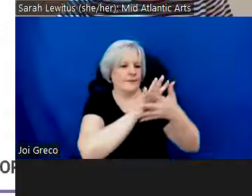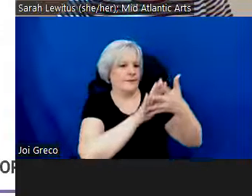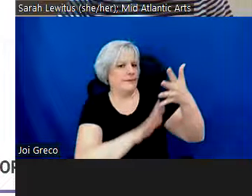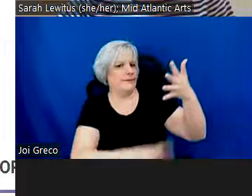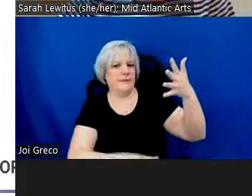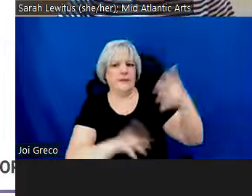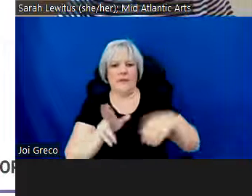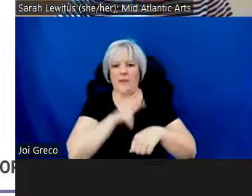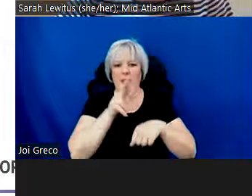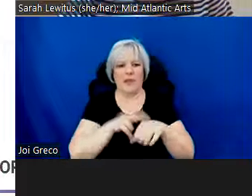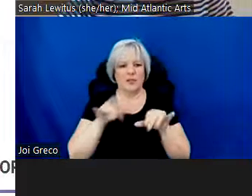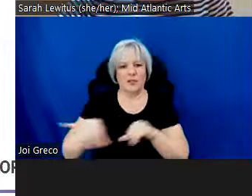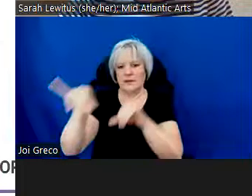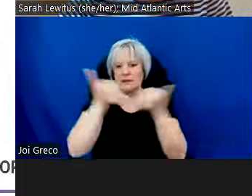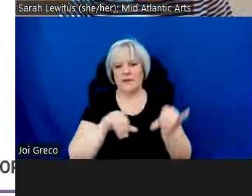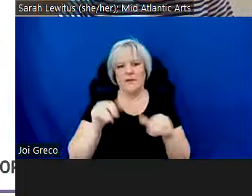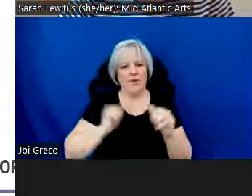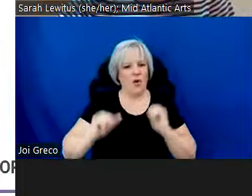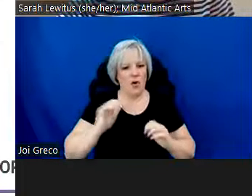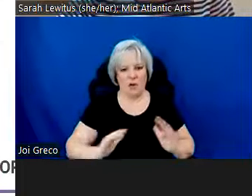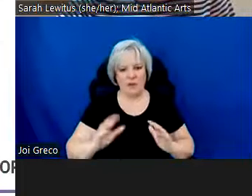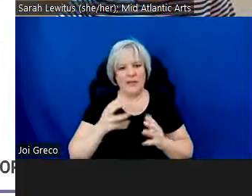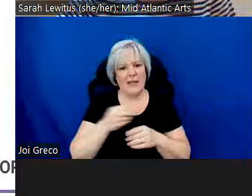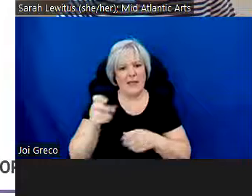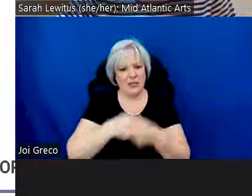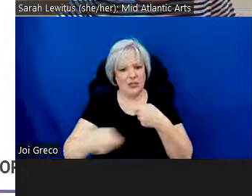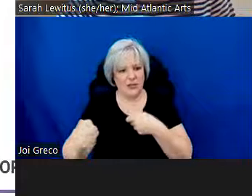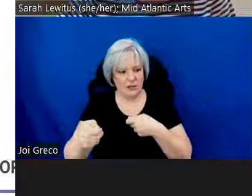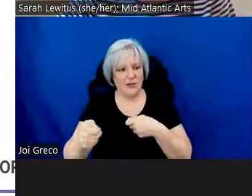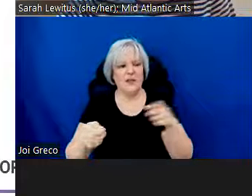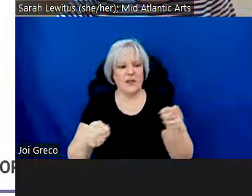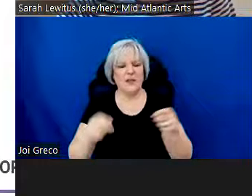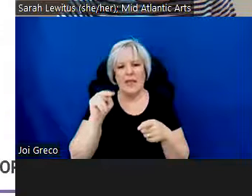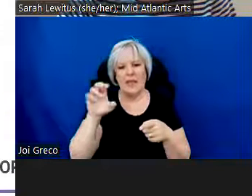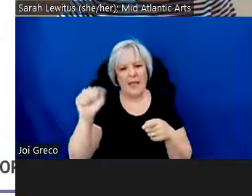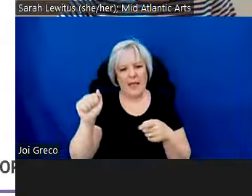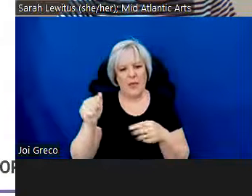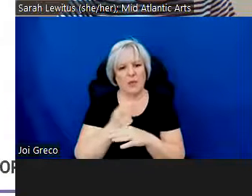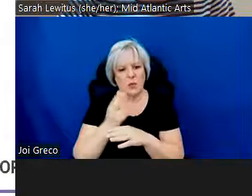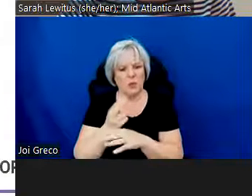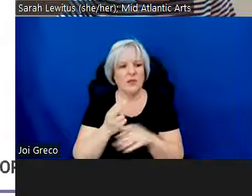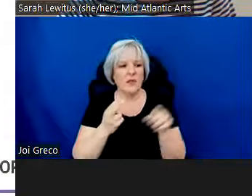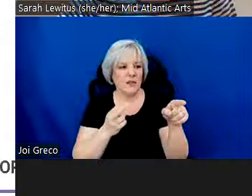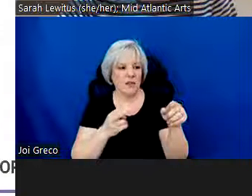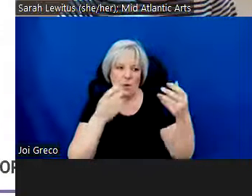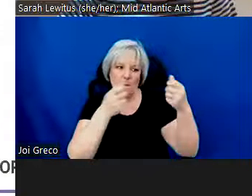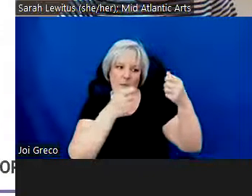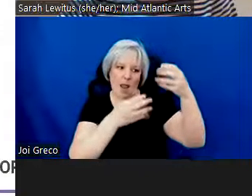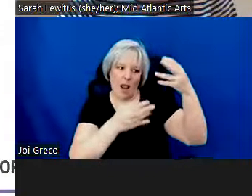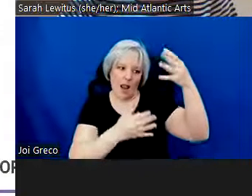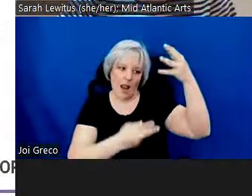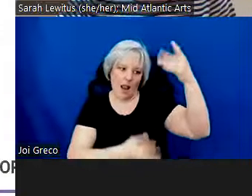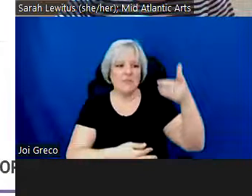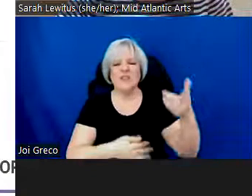the National Standard for Arts Information Exchange that is used by the NEA. And you'll see there's lots of options here, so